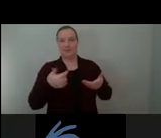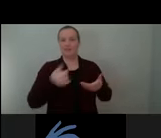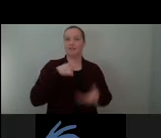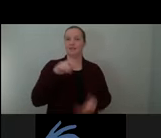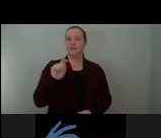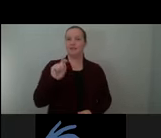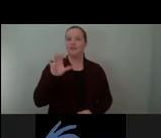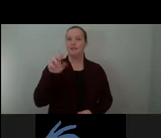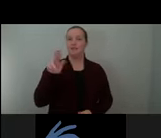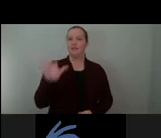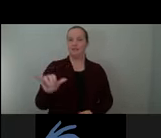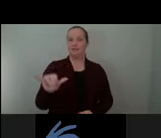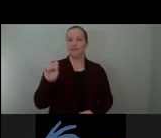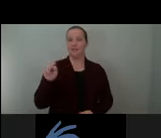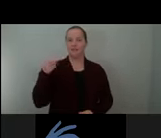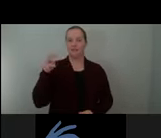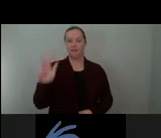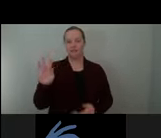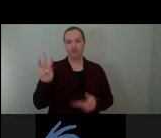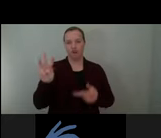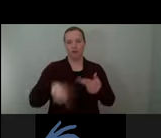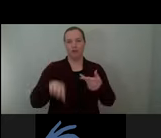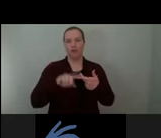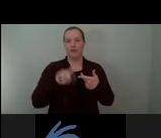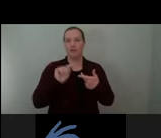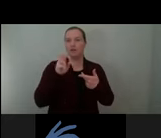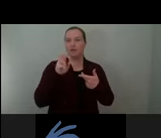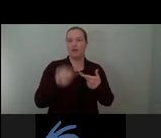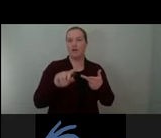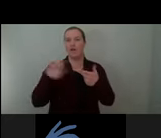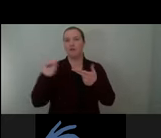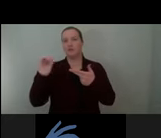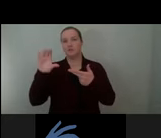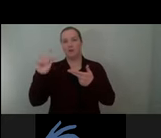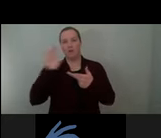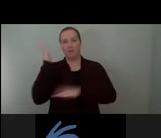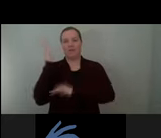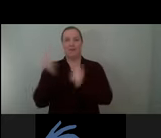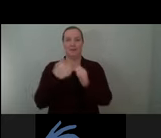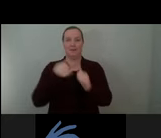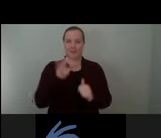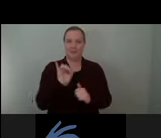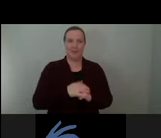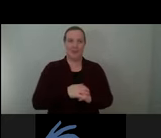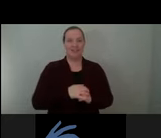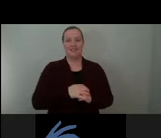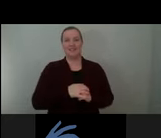Cousins-Wilson, as part of Soka, will also be presenting with me. We've titled this project Fragments of a Home. Hi, Tura.